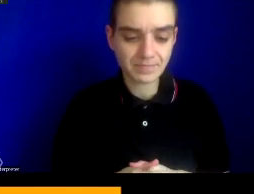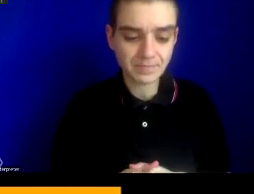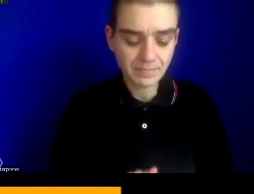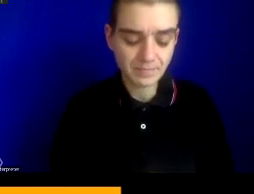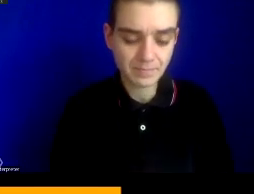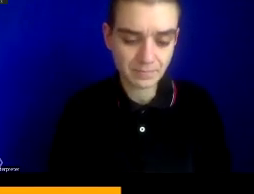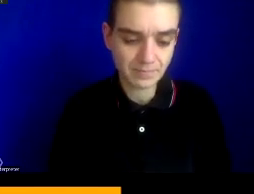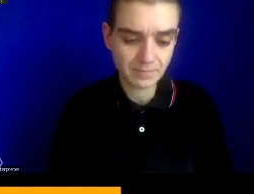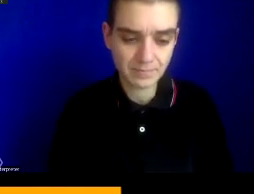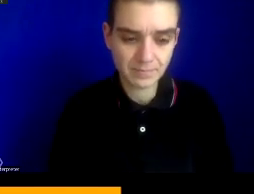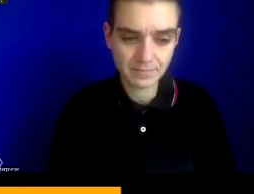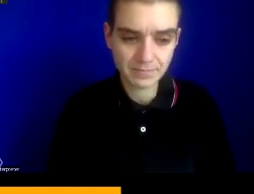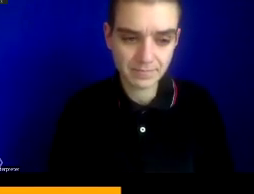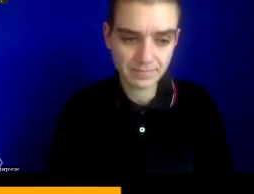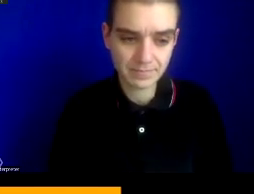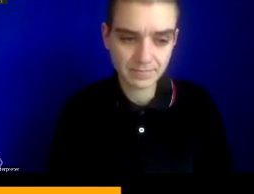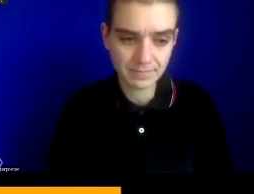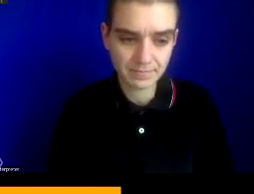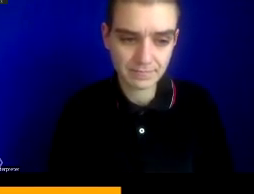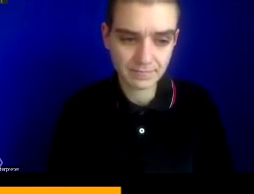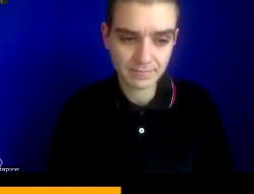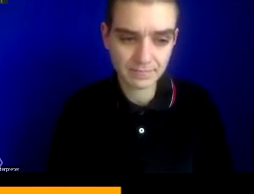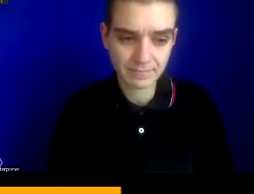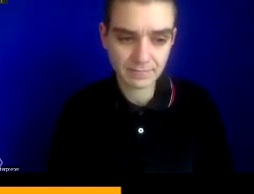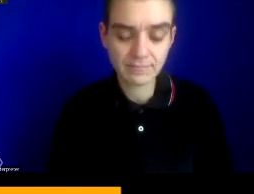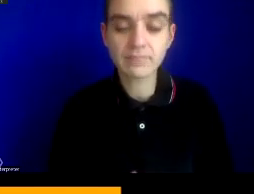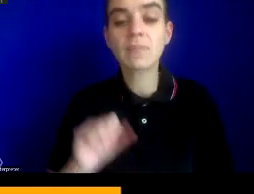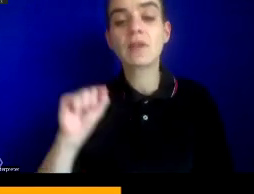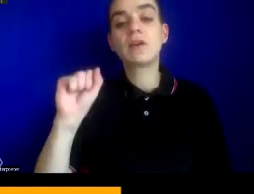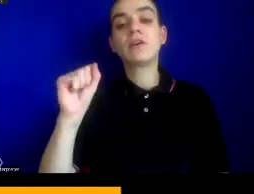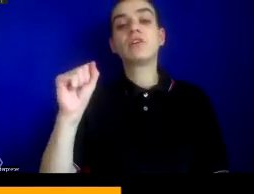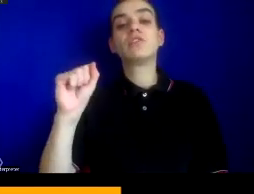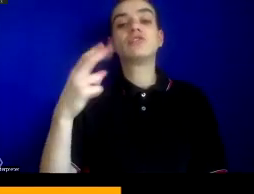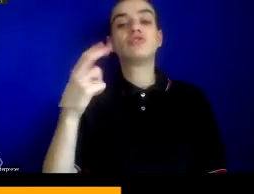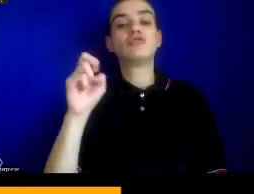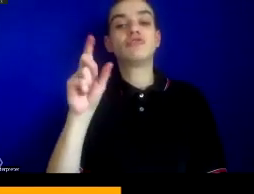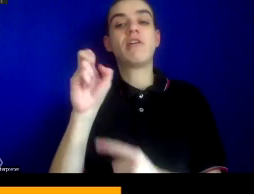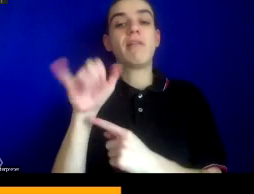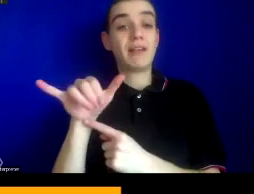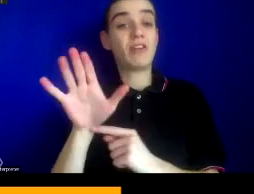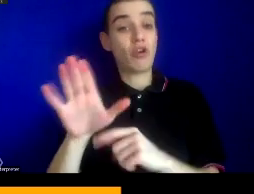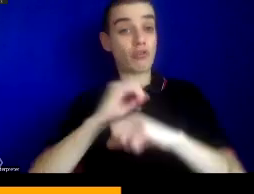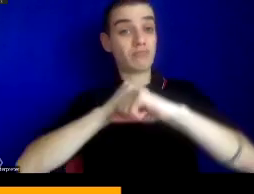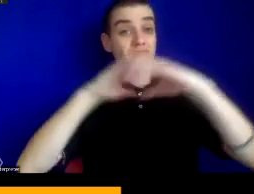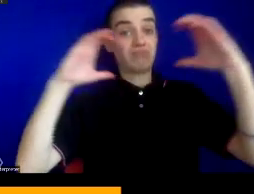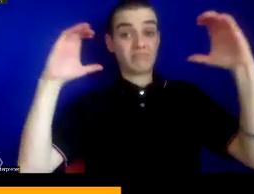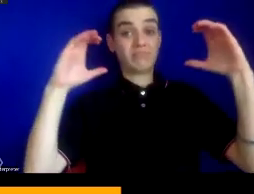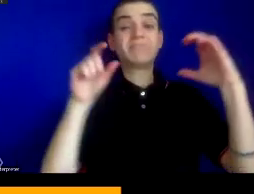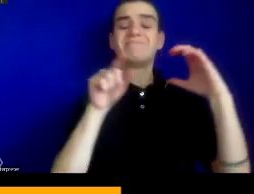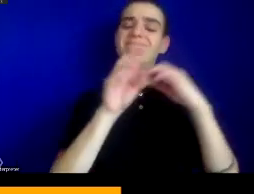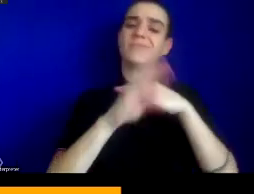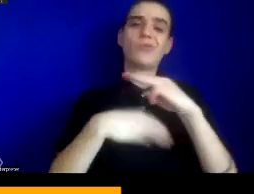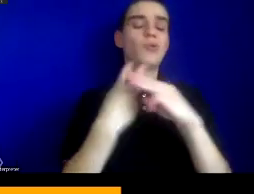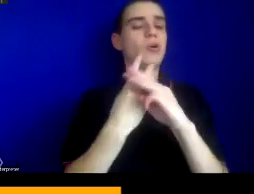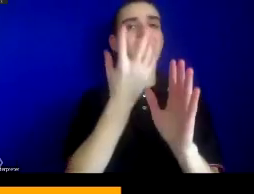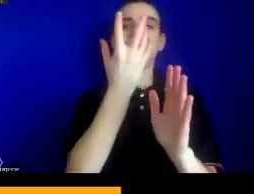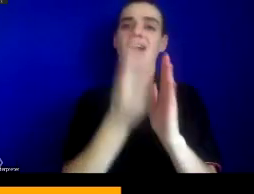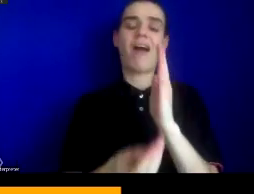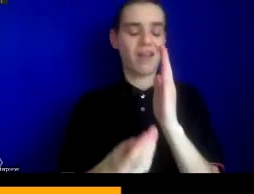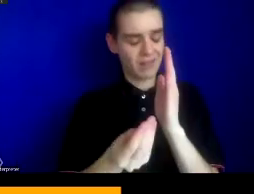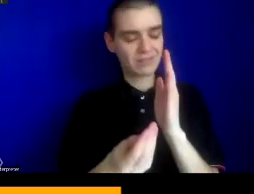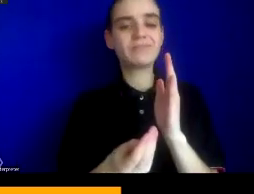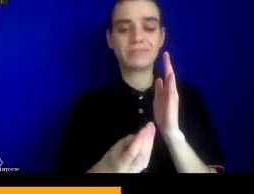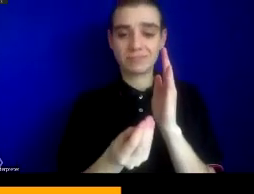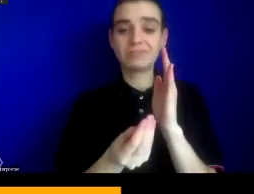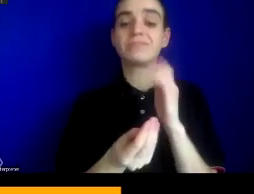to the Western Europe. Shelley's vision is of a dying world, in particular a dying Europe and a dying Britain, pulseless